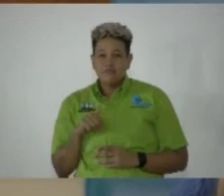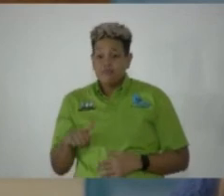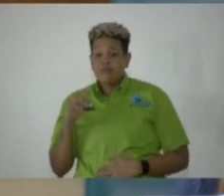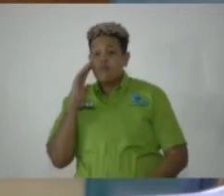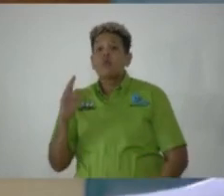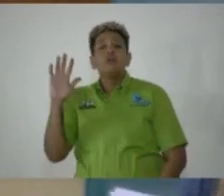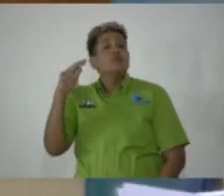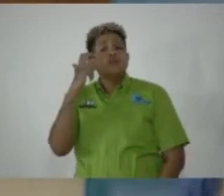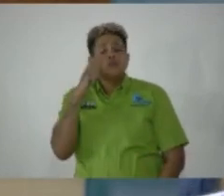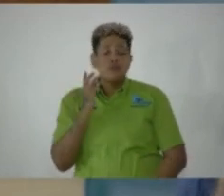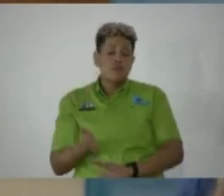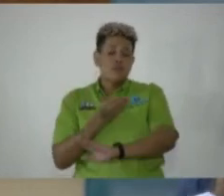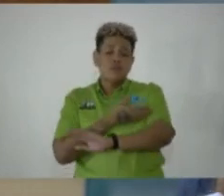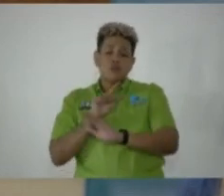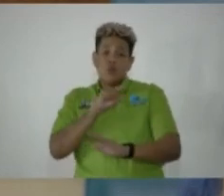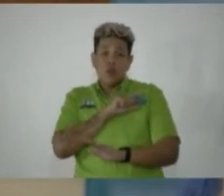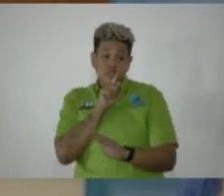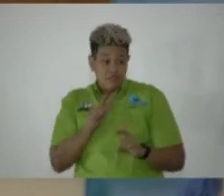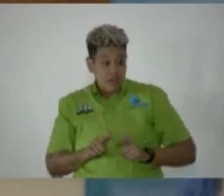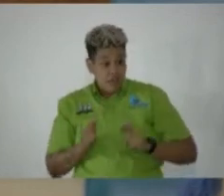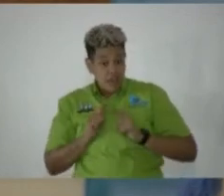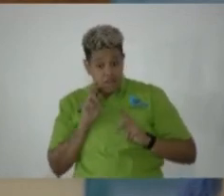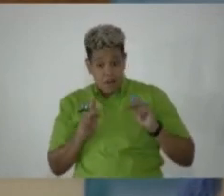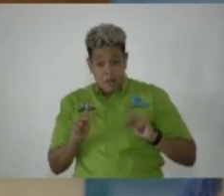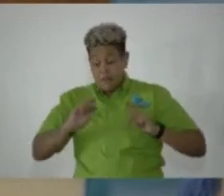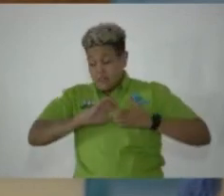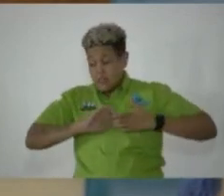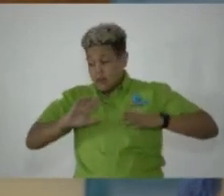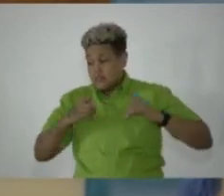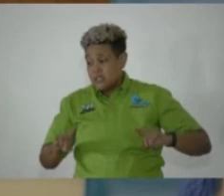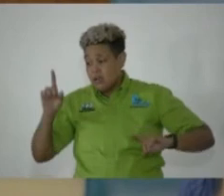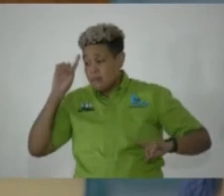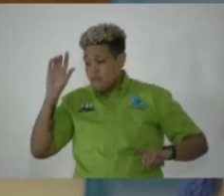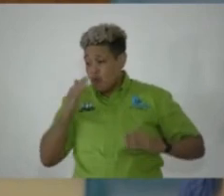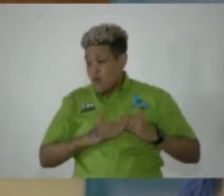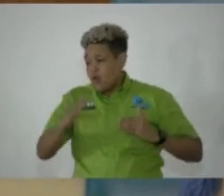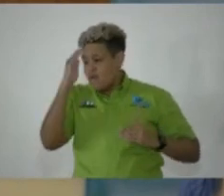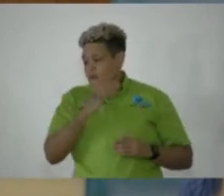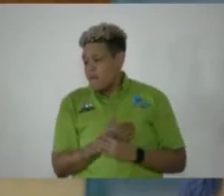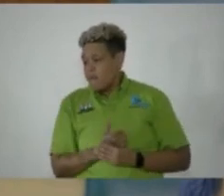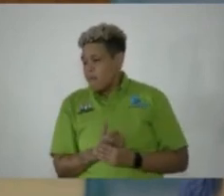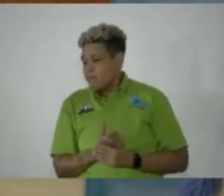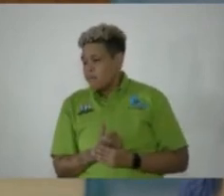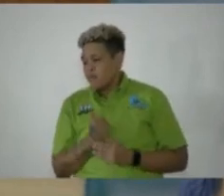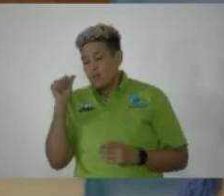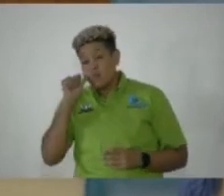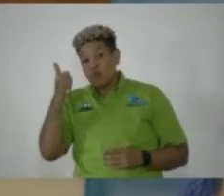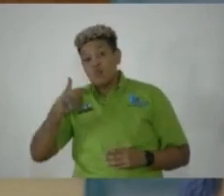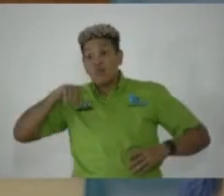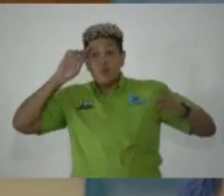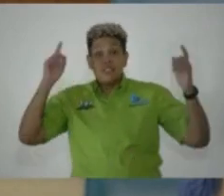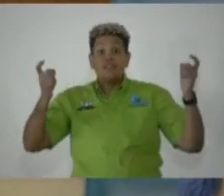no doubt enhance the quality of life for the people of St. Thomas going forward. So tomorrow we will